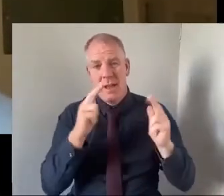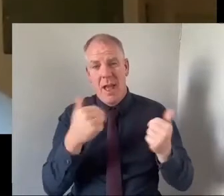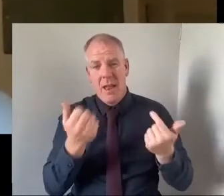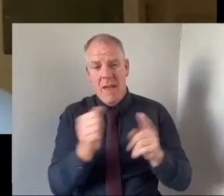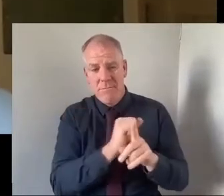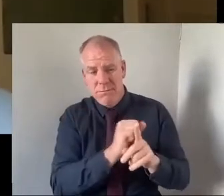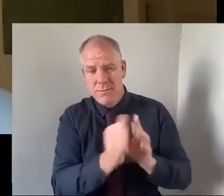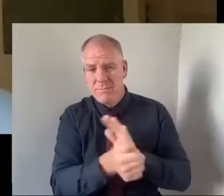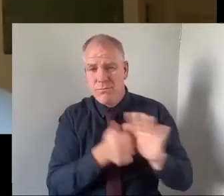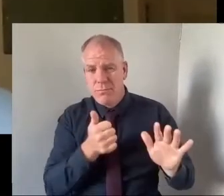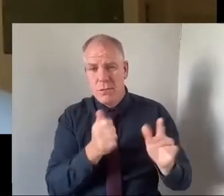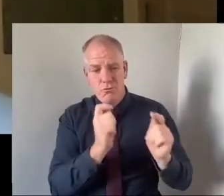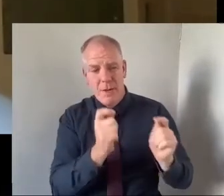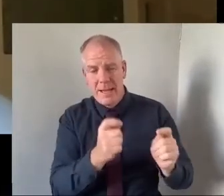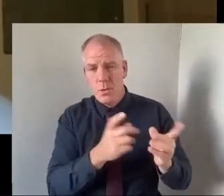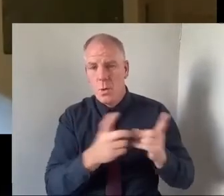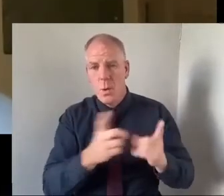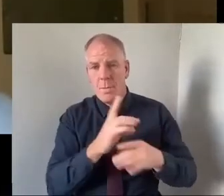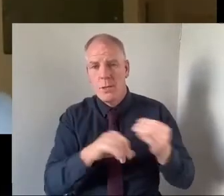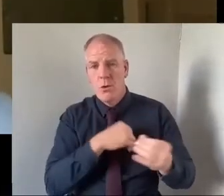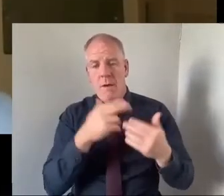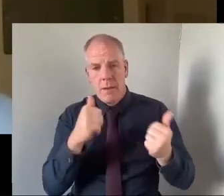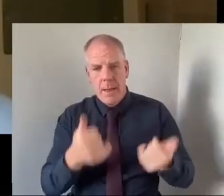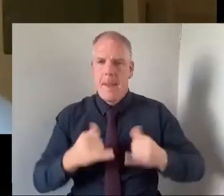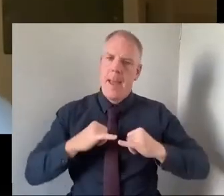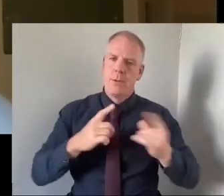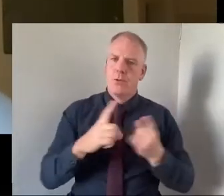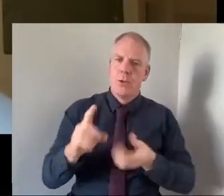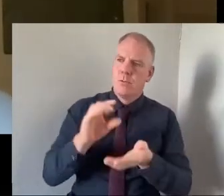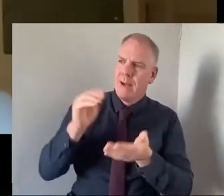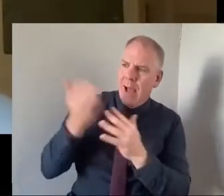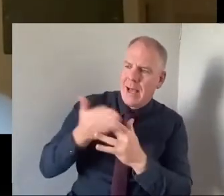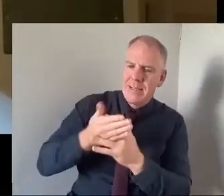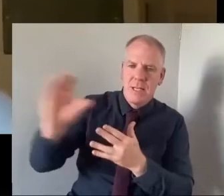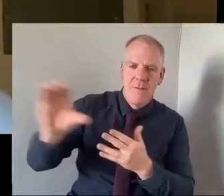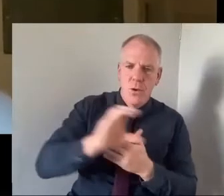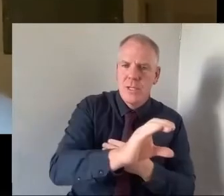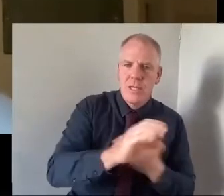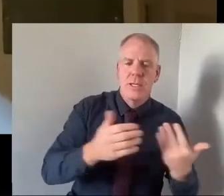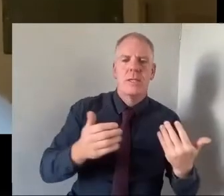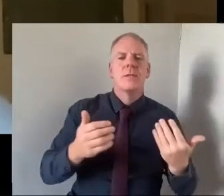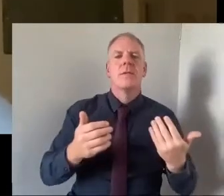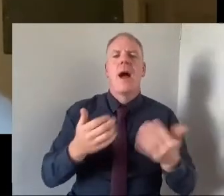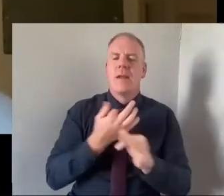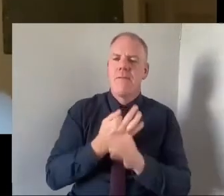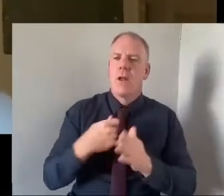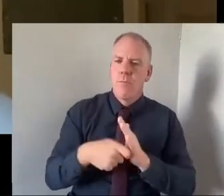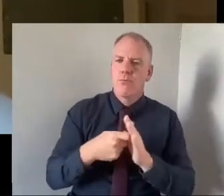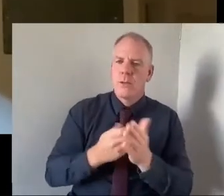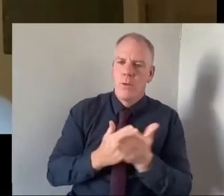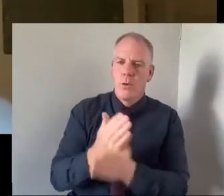or up or retraining to ensure that they have the capability set to apply for funding and to follow projects through.